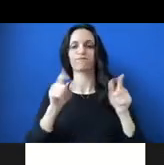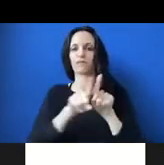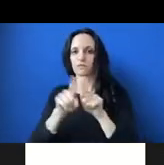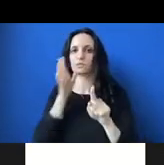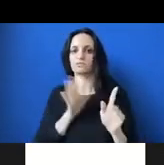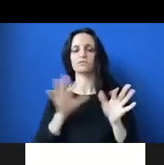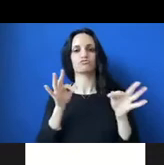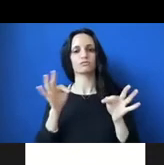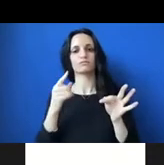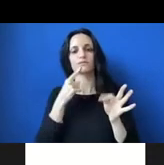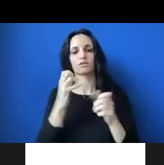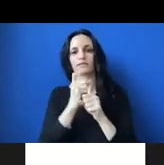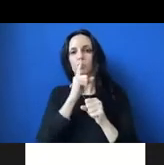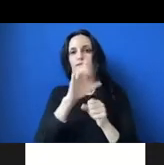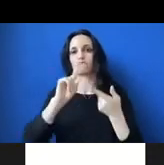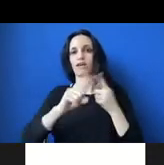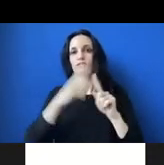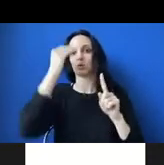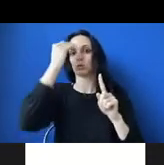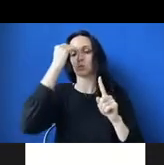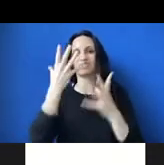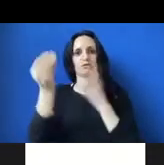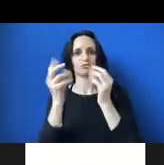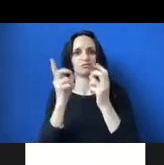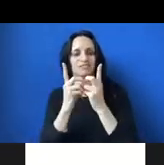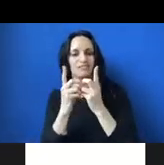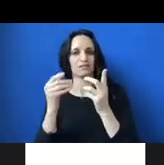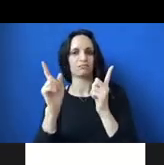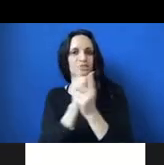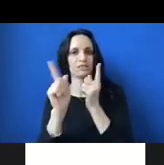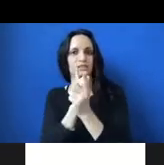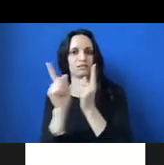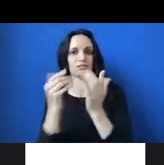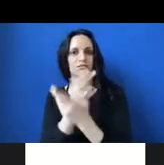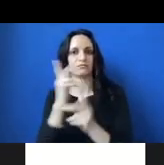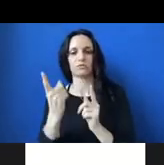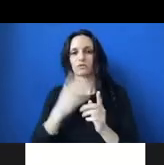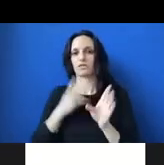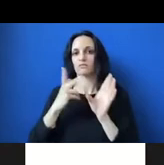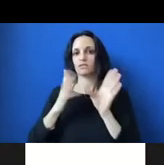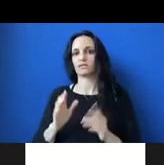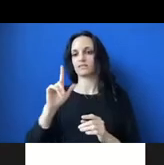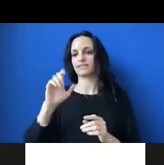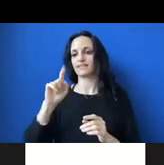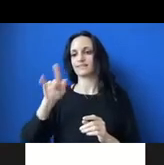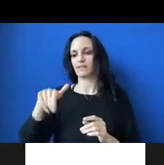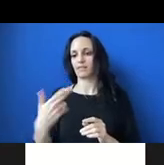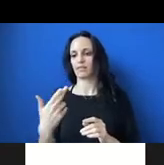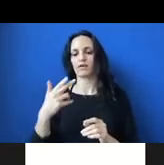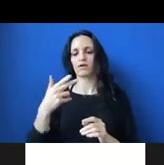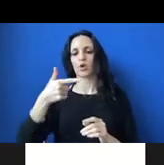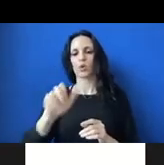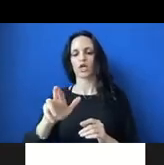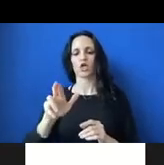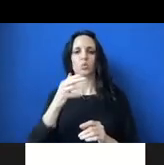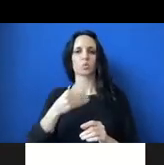that their friends knew that they were meeting new people. And one of my participants, Elizabeth, who is a queer white woman, said that while she prefers